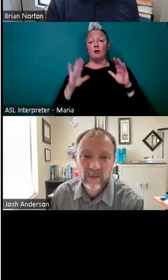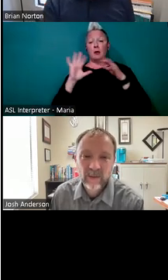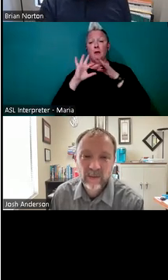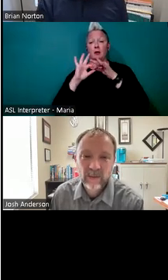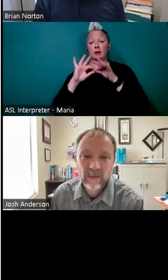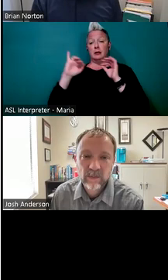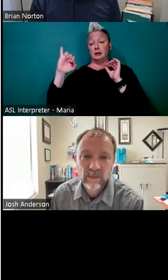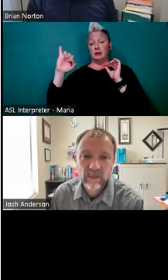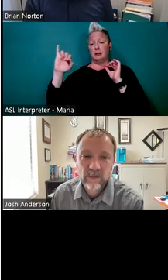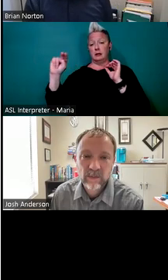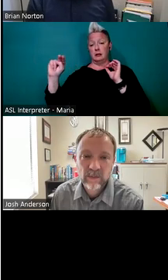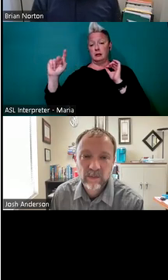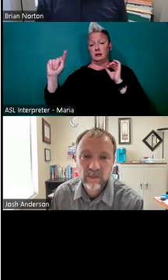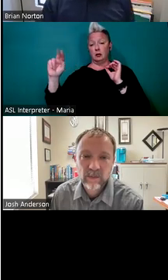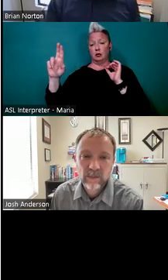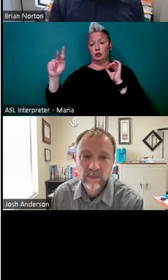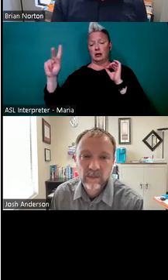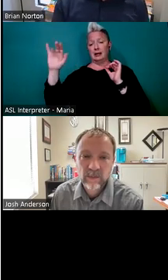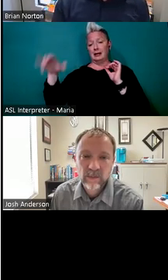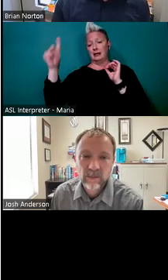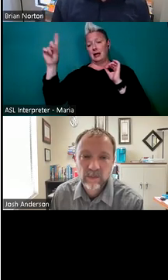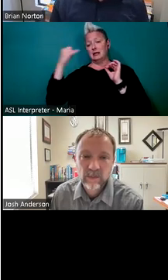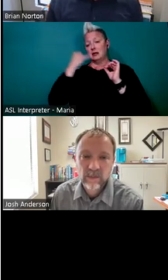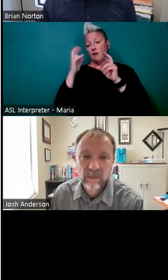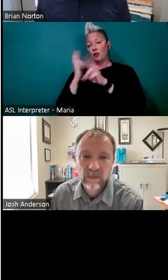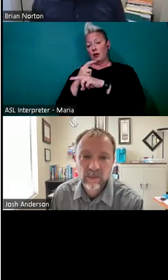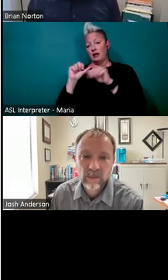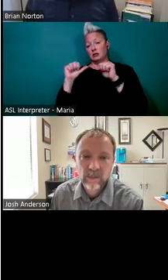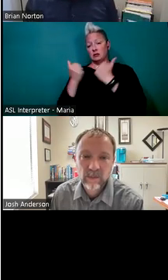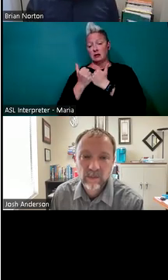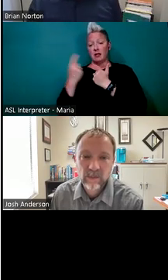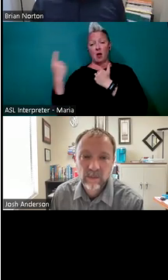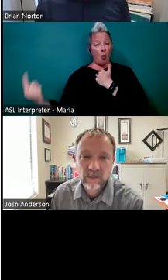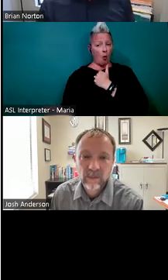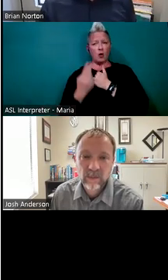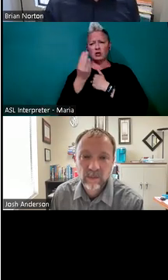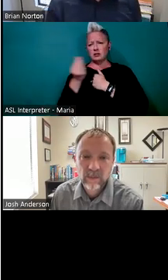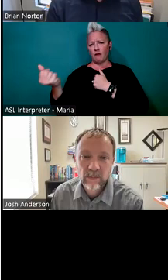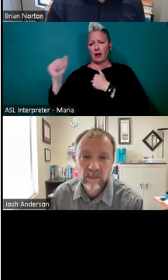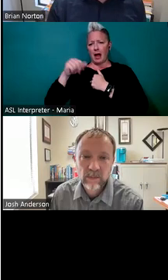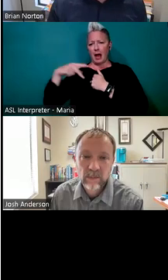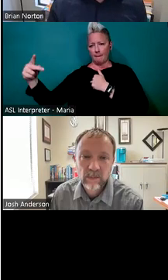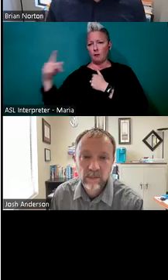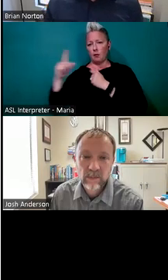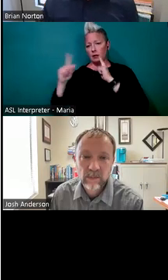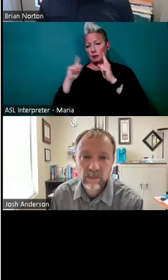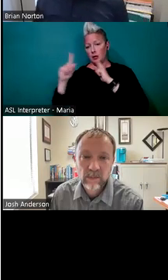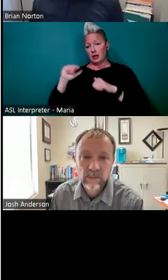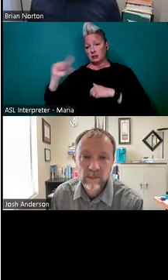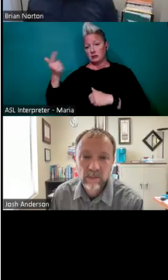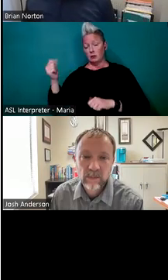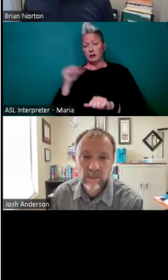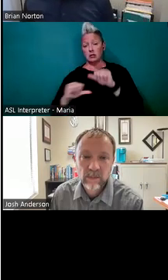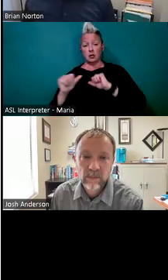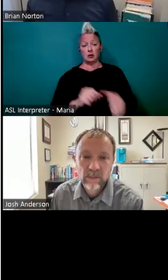Intrac. It's our Indiana Telephone Relay Association. Um, they are always using a couple of apps when we're having communication back and forth with